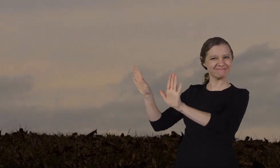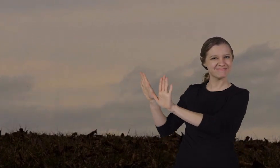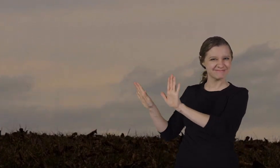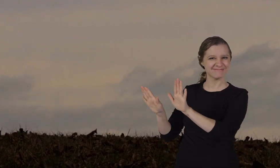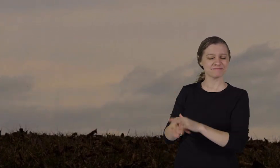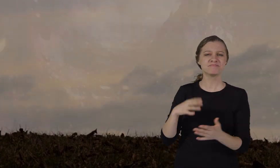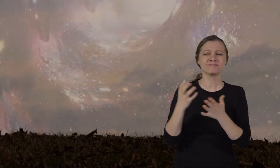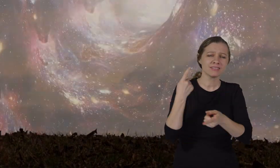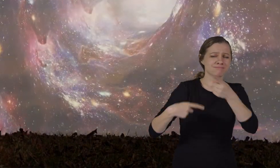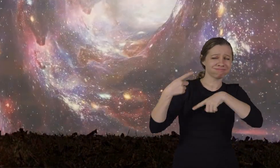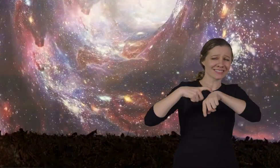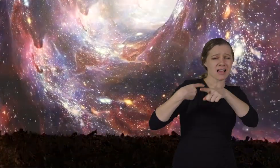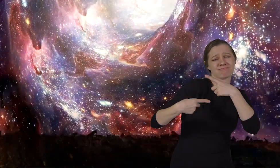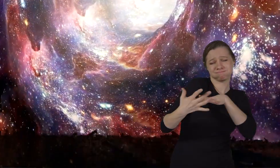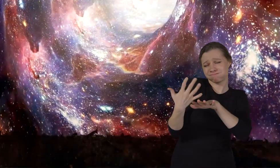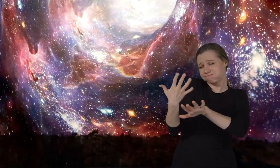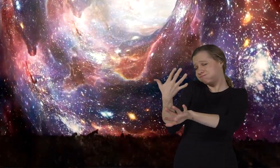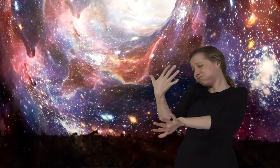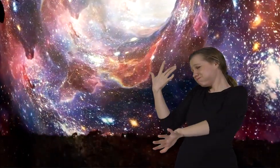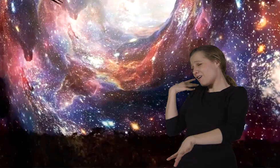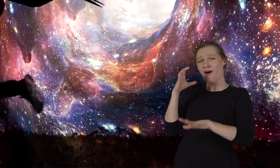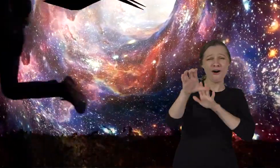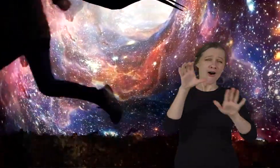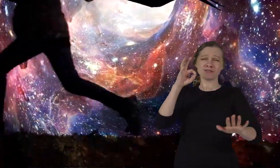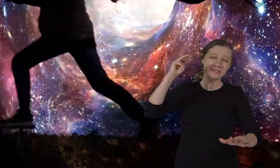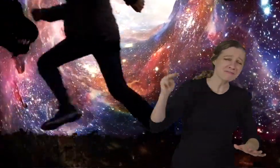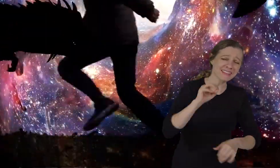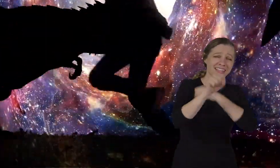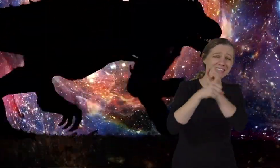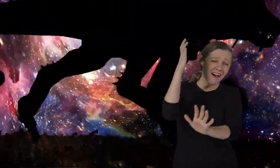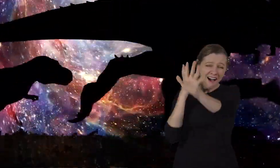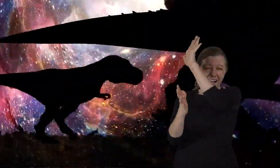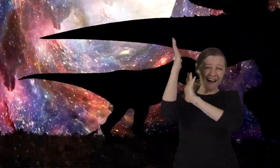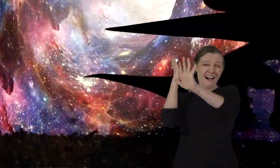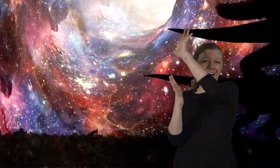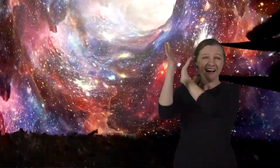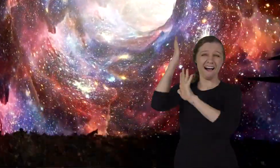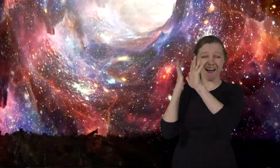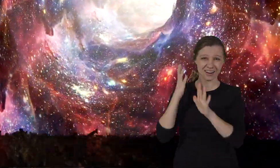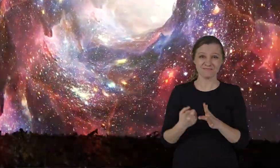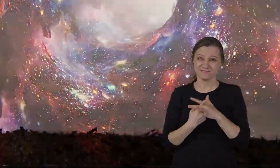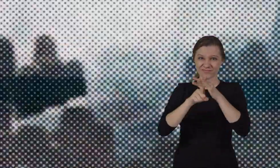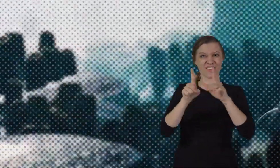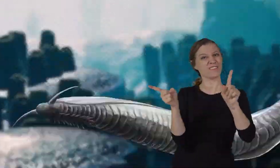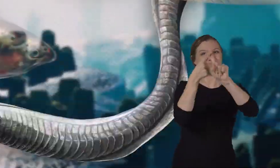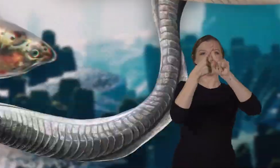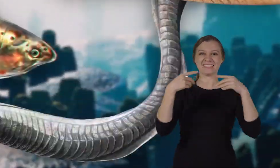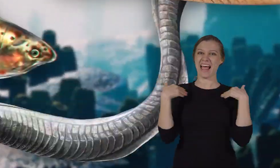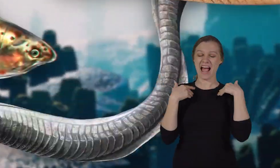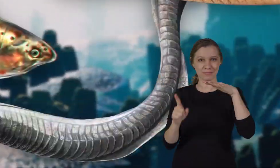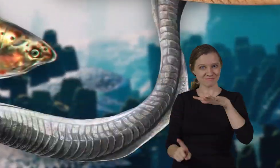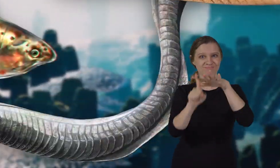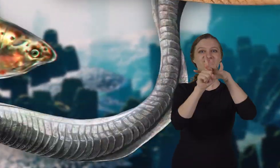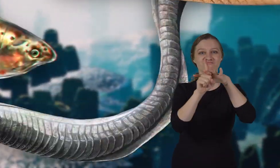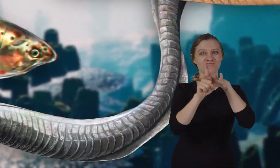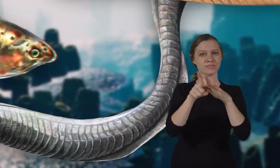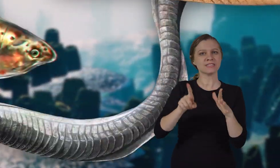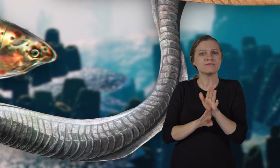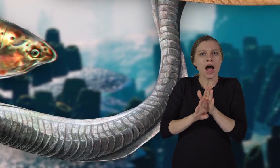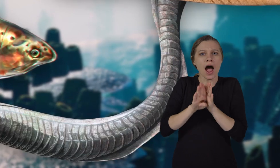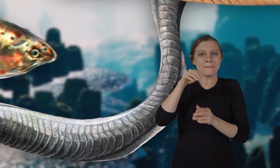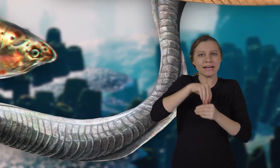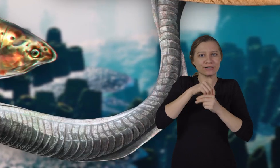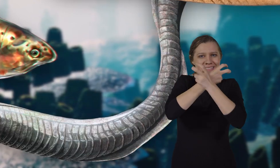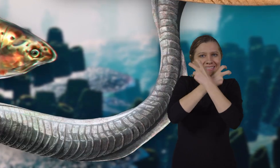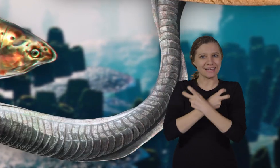features. Let's rewind time back to hundreds of millions of years ago, when some of the first animals